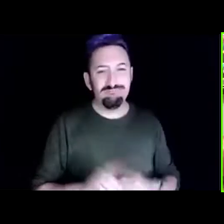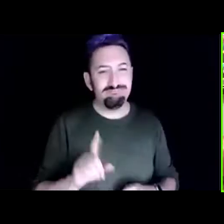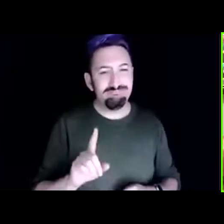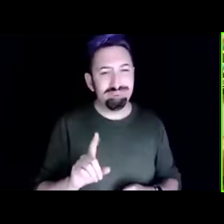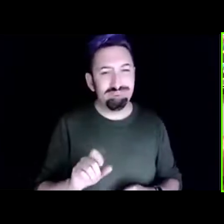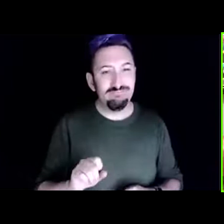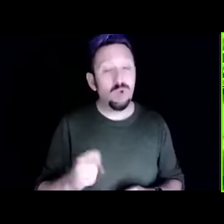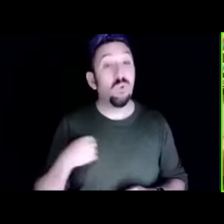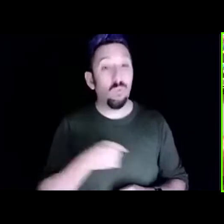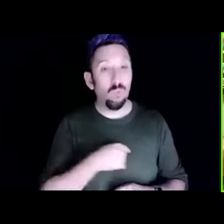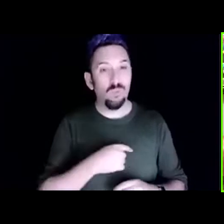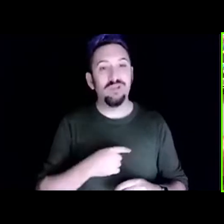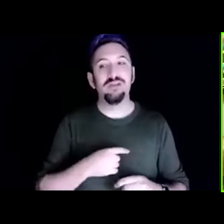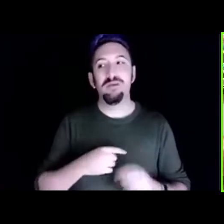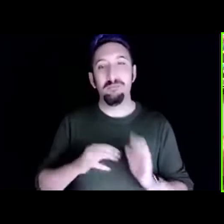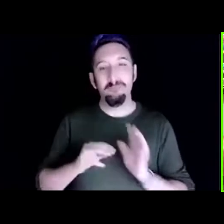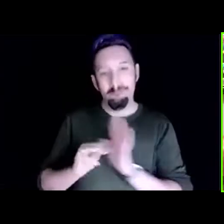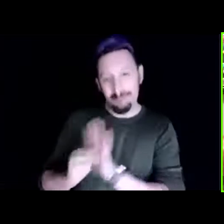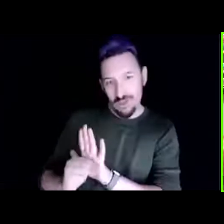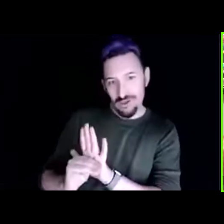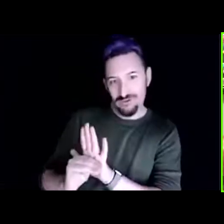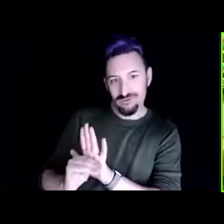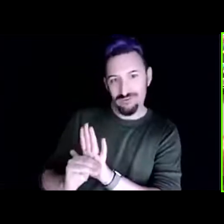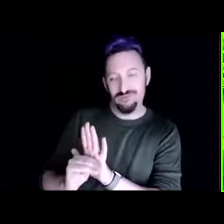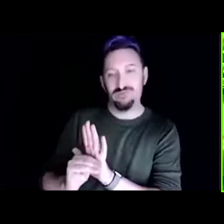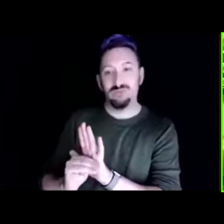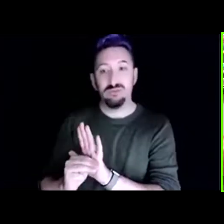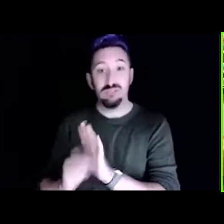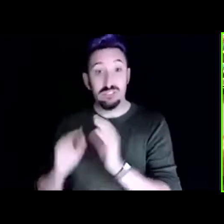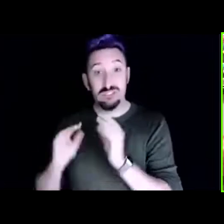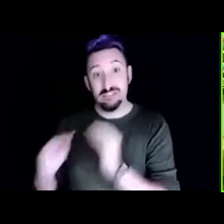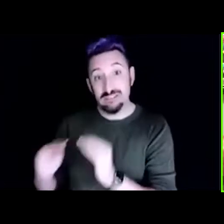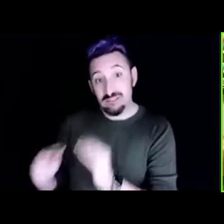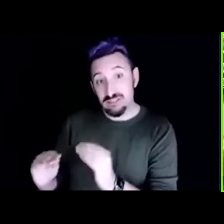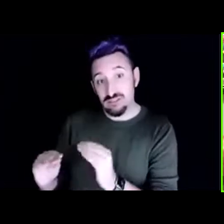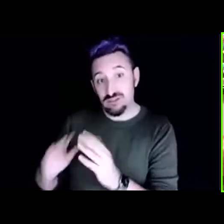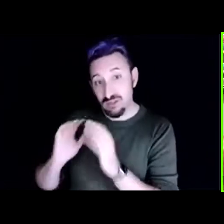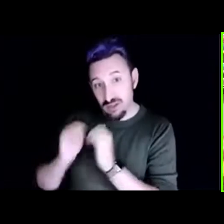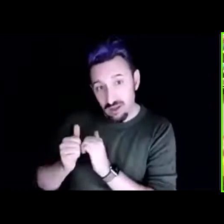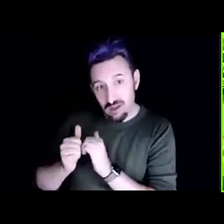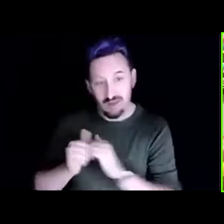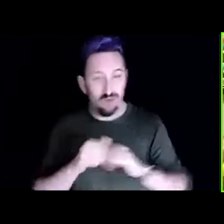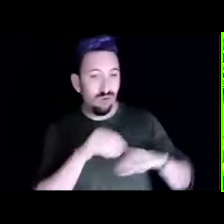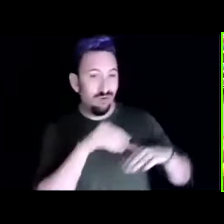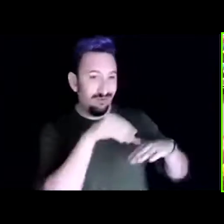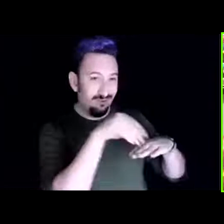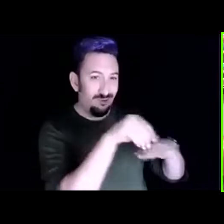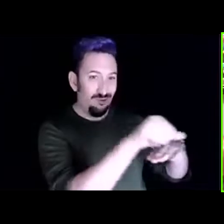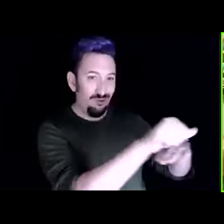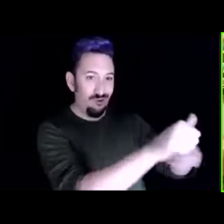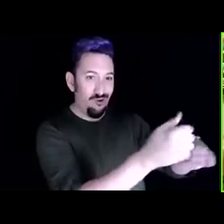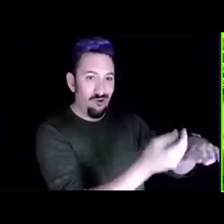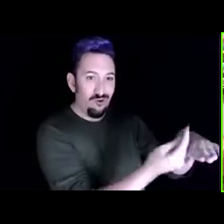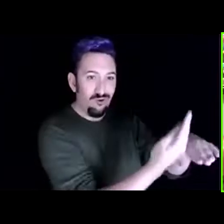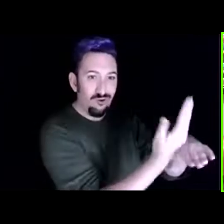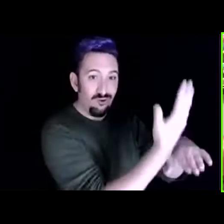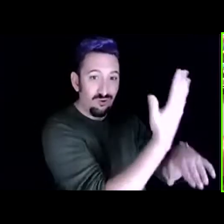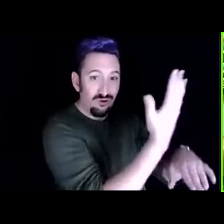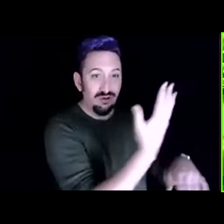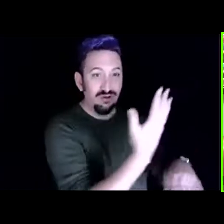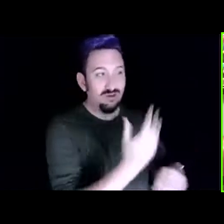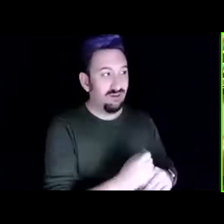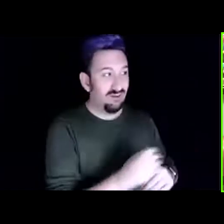it in the garden we grew we learned it and demonstrated in the people we became and now that